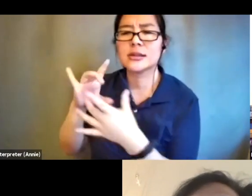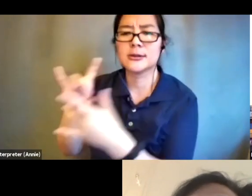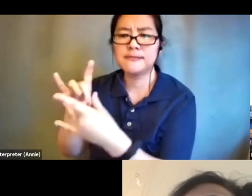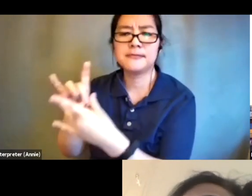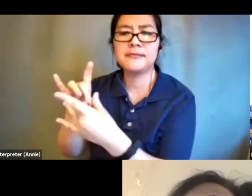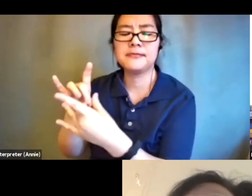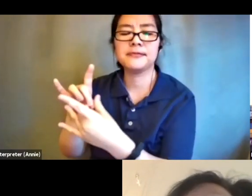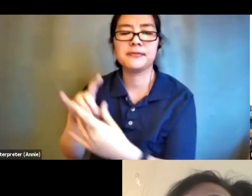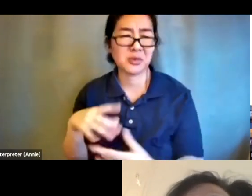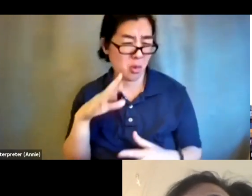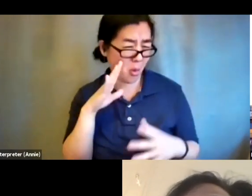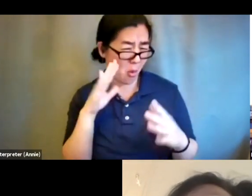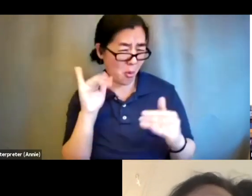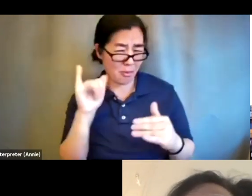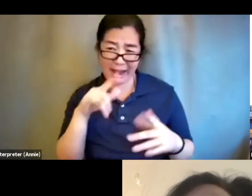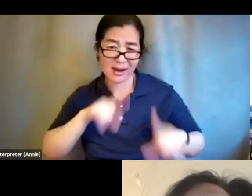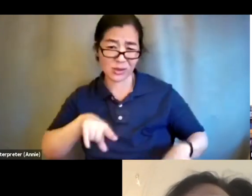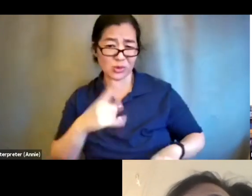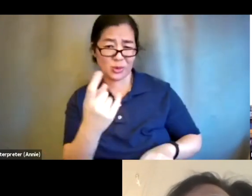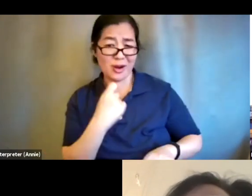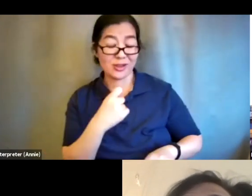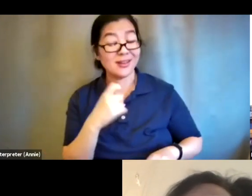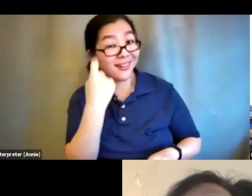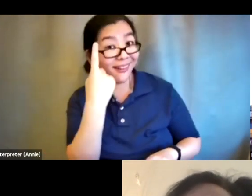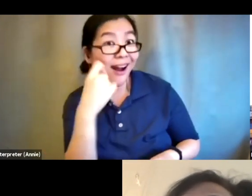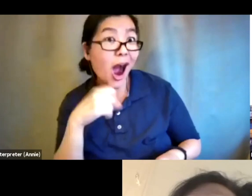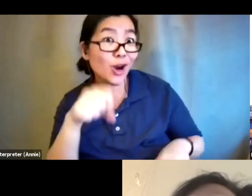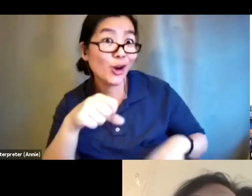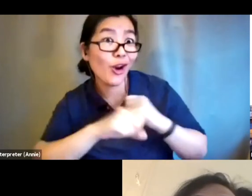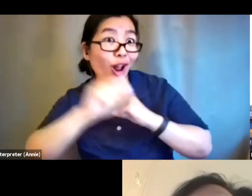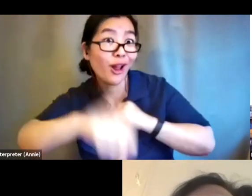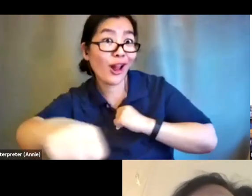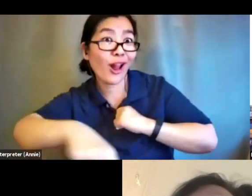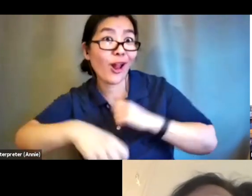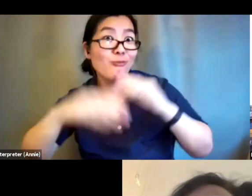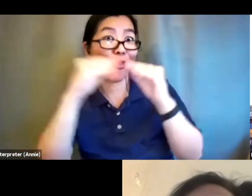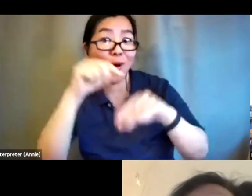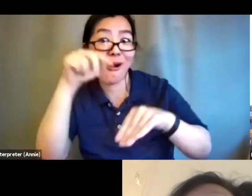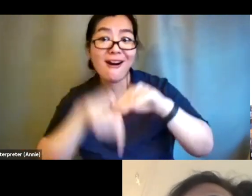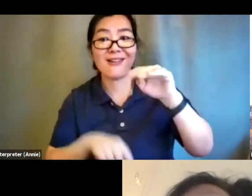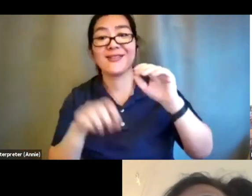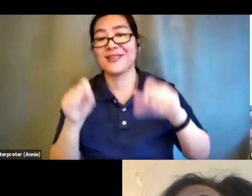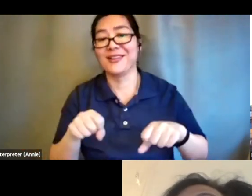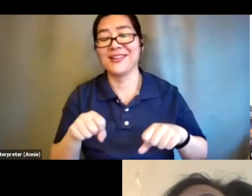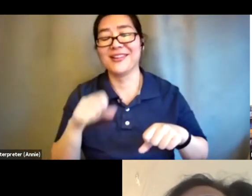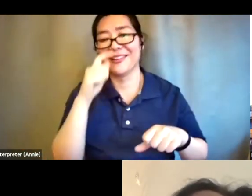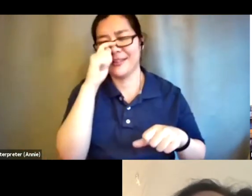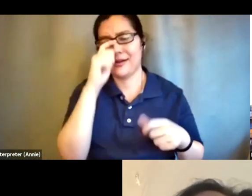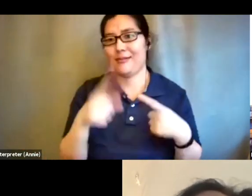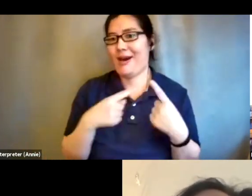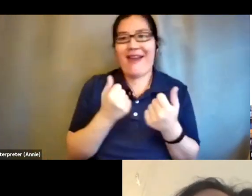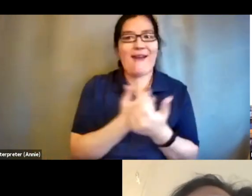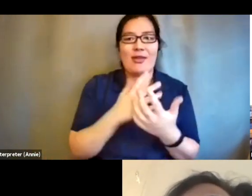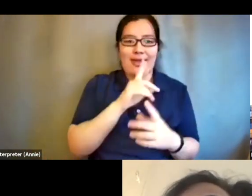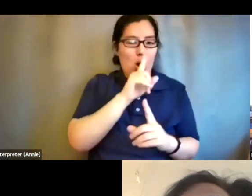going overboard because i could really really really talk on and on and on about everything that that this question